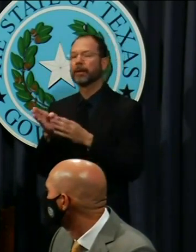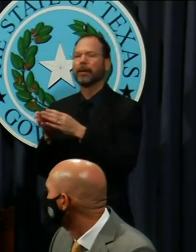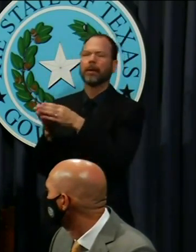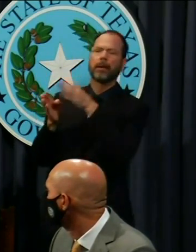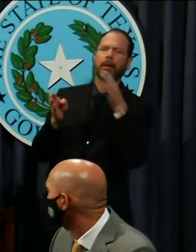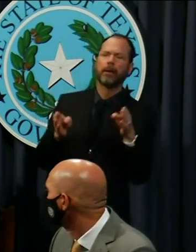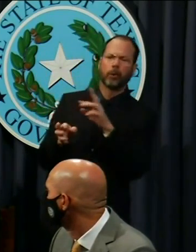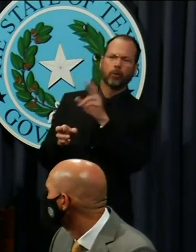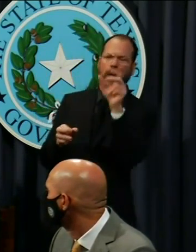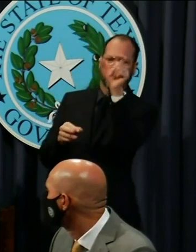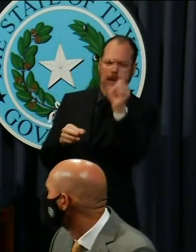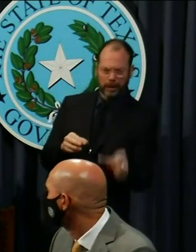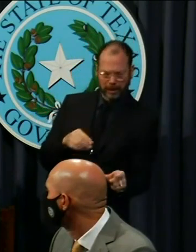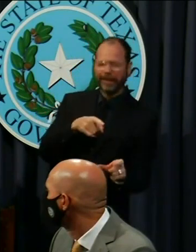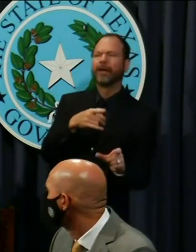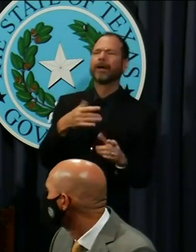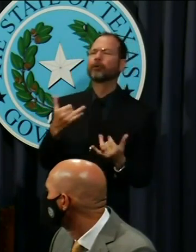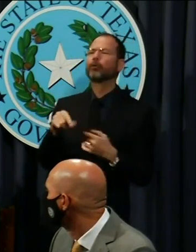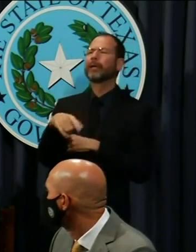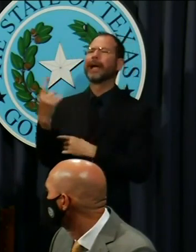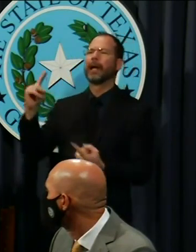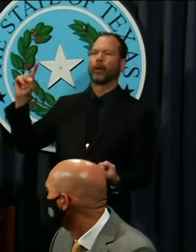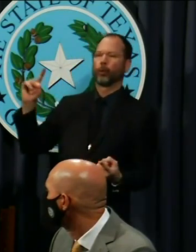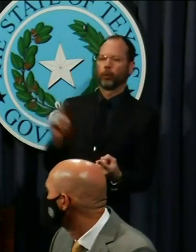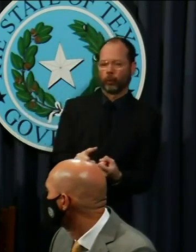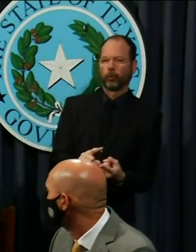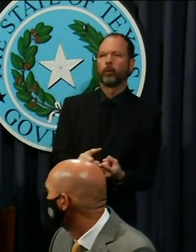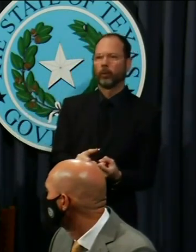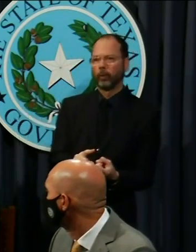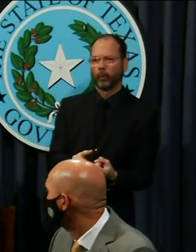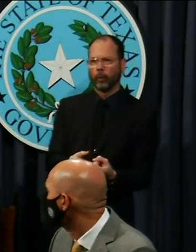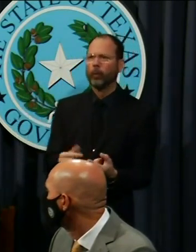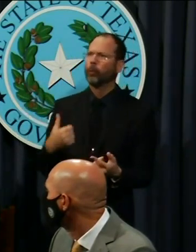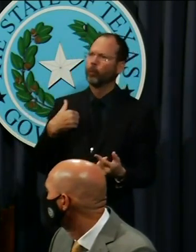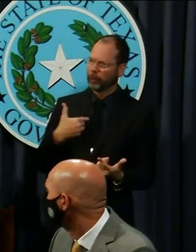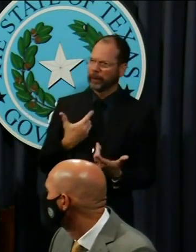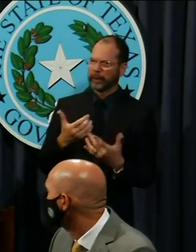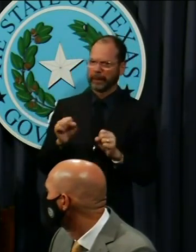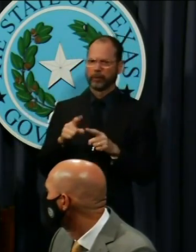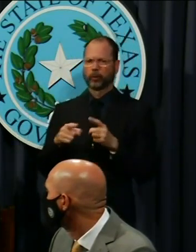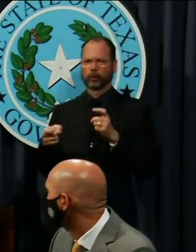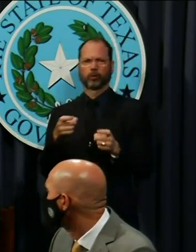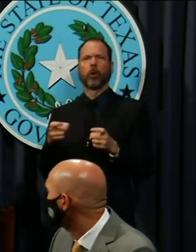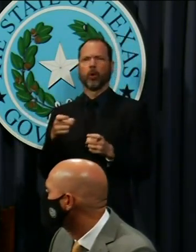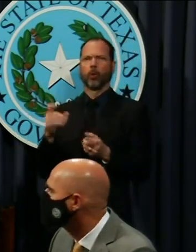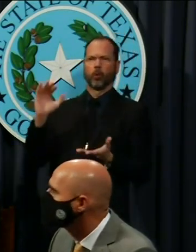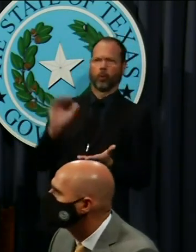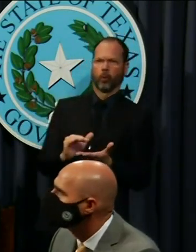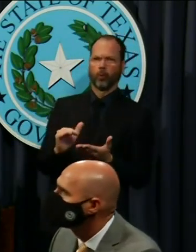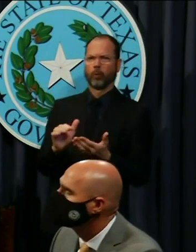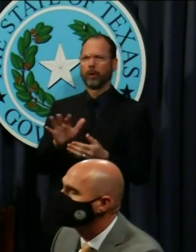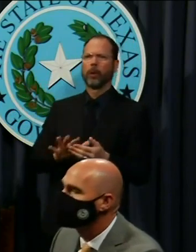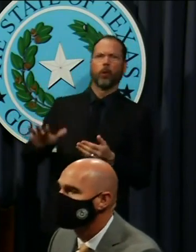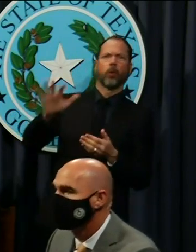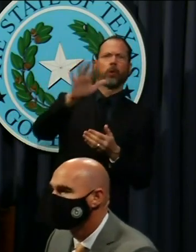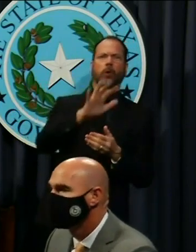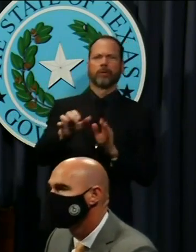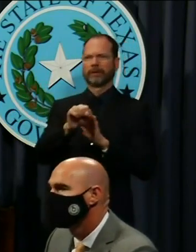and you can see how remarkably we've been able to contain the hospitalizations in so many regions across the state.